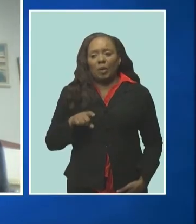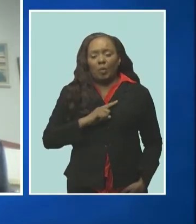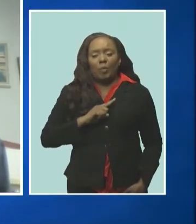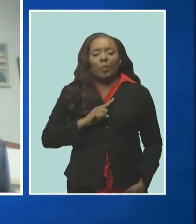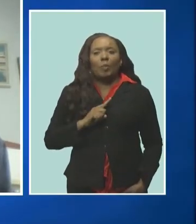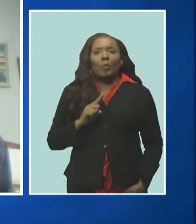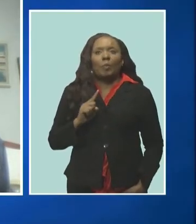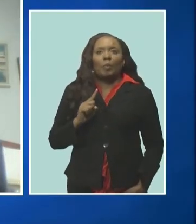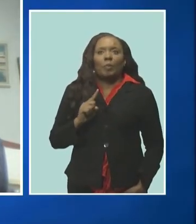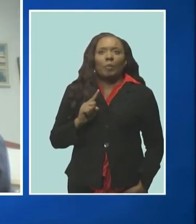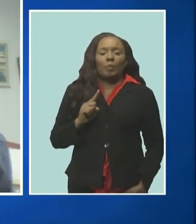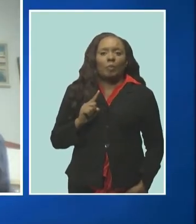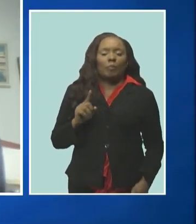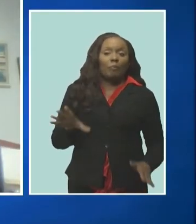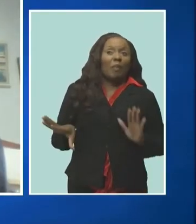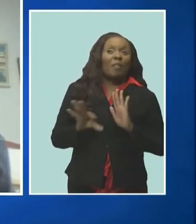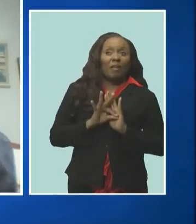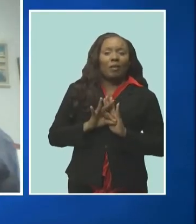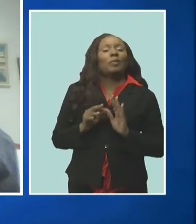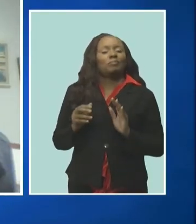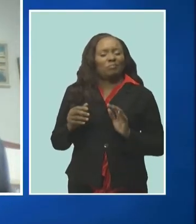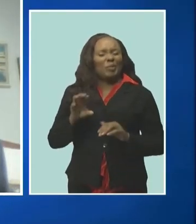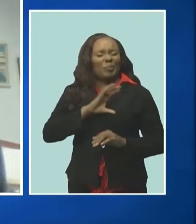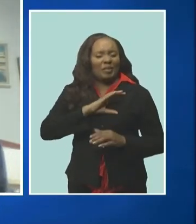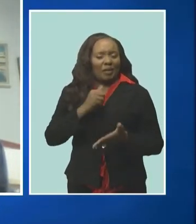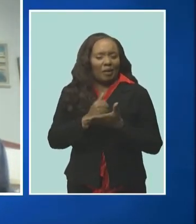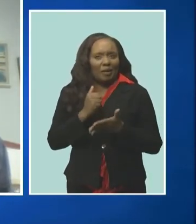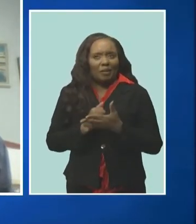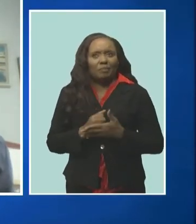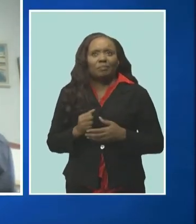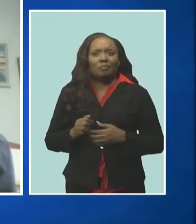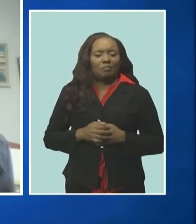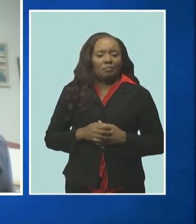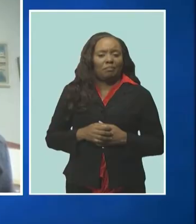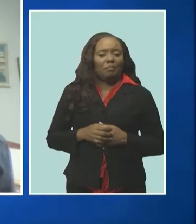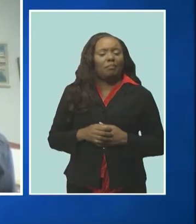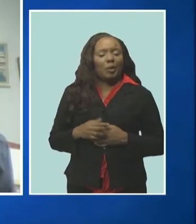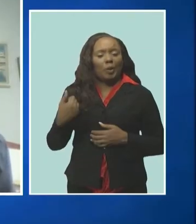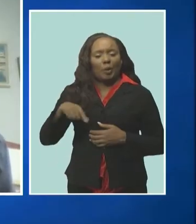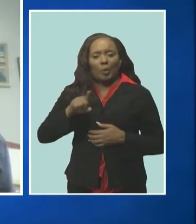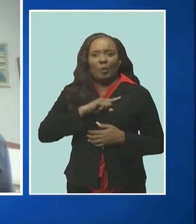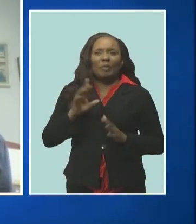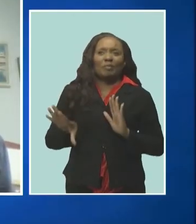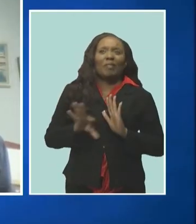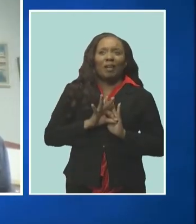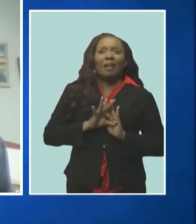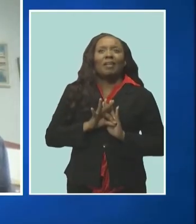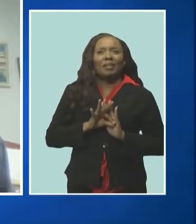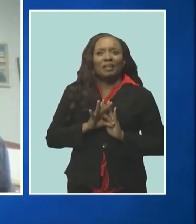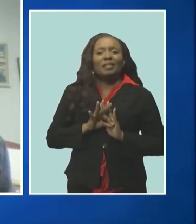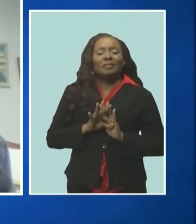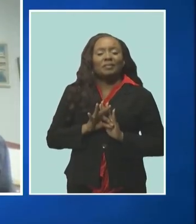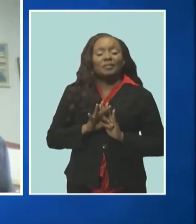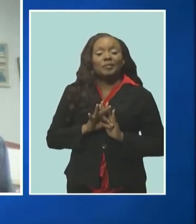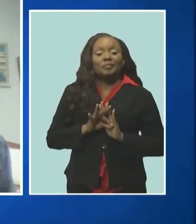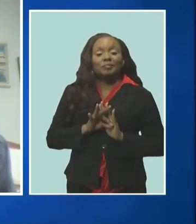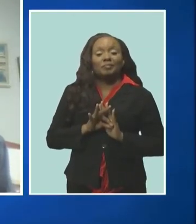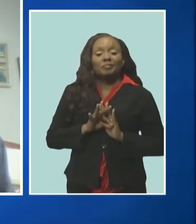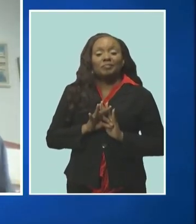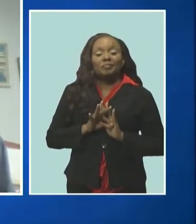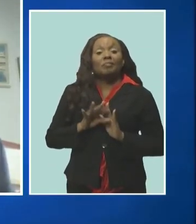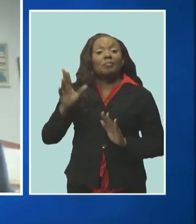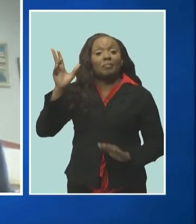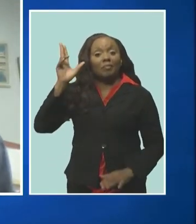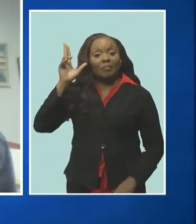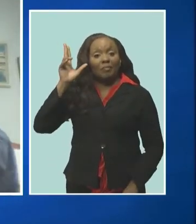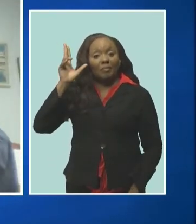down a little bit of help from the police um and some other individuals who have some some uh history of of this sort of thing